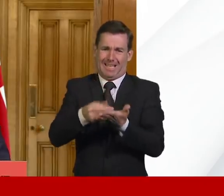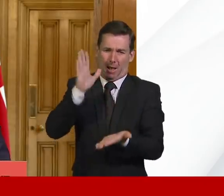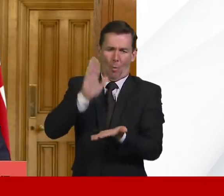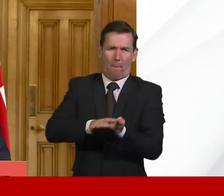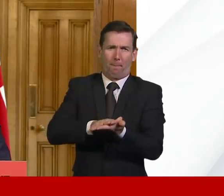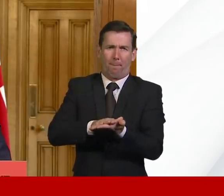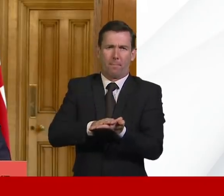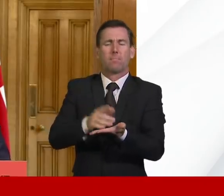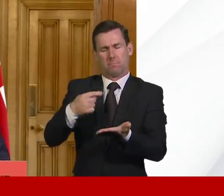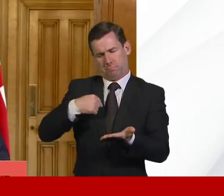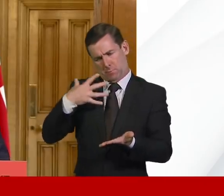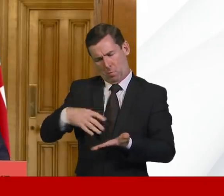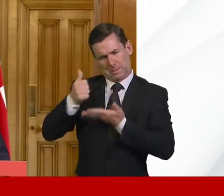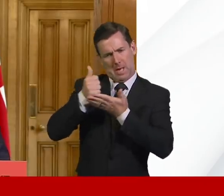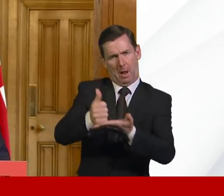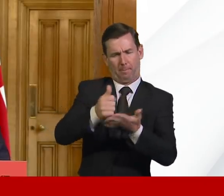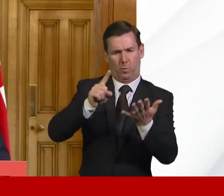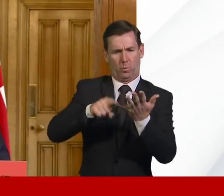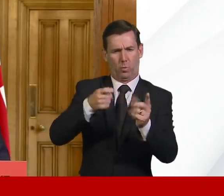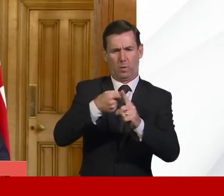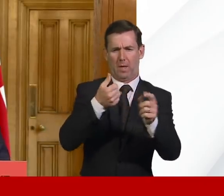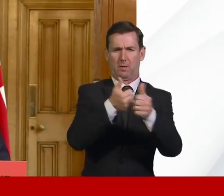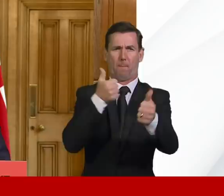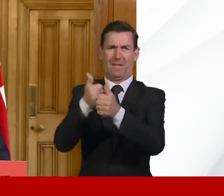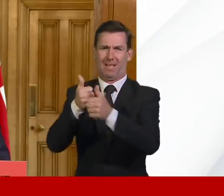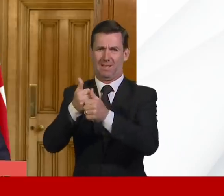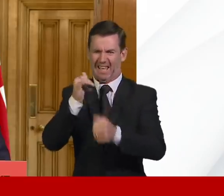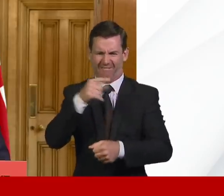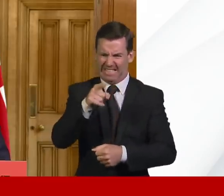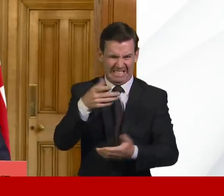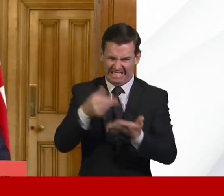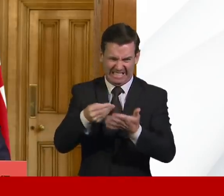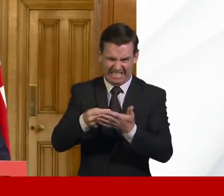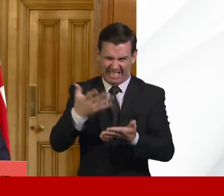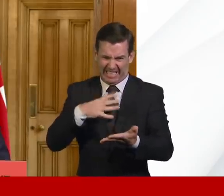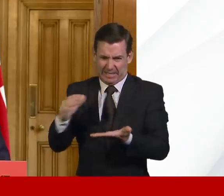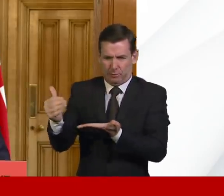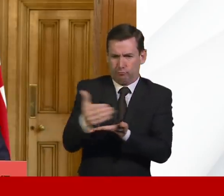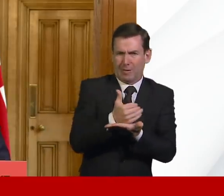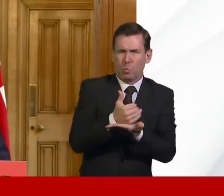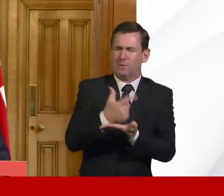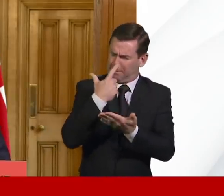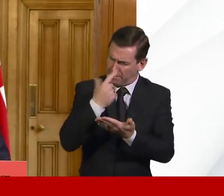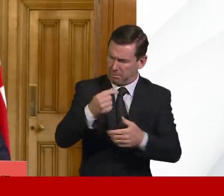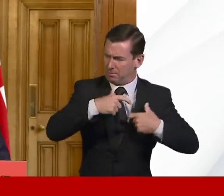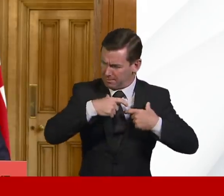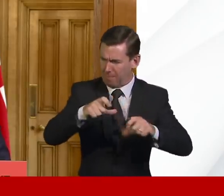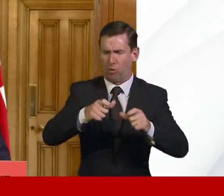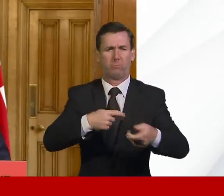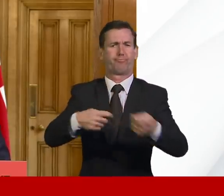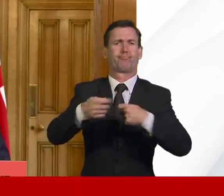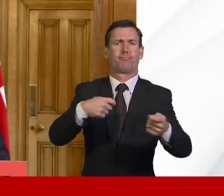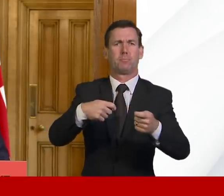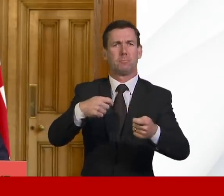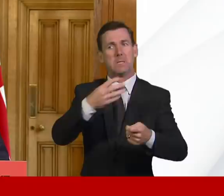UK companies which need to undergo a financial rescue or restructuring process to keep trading. These measures